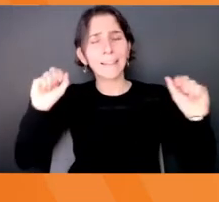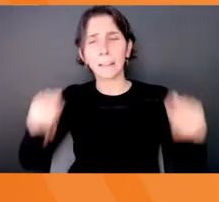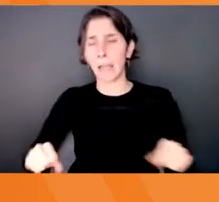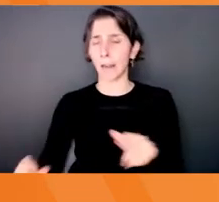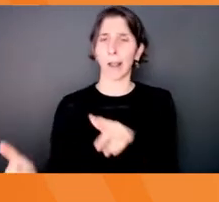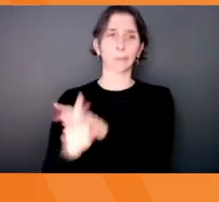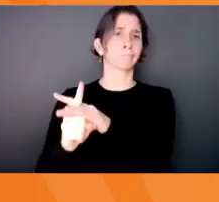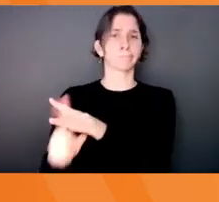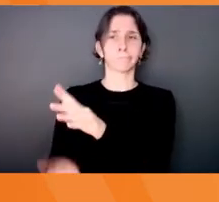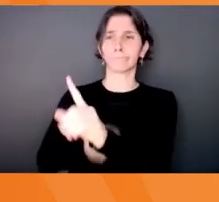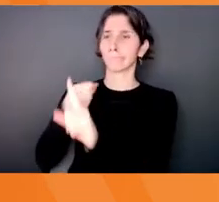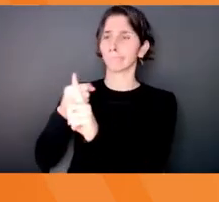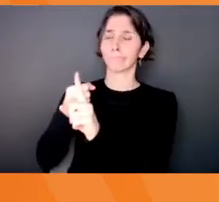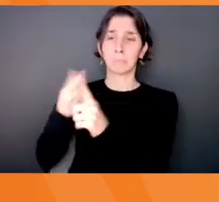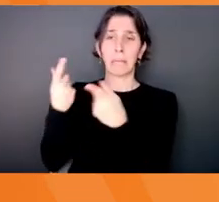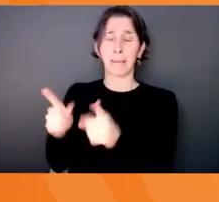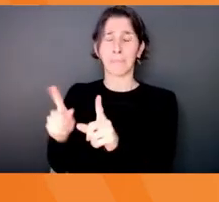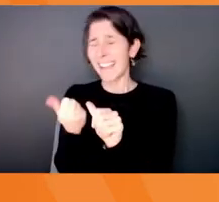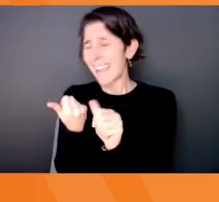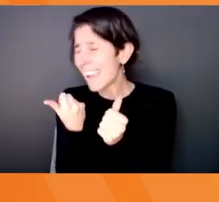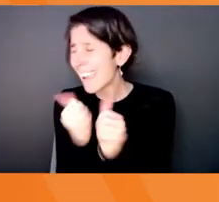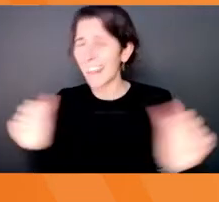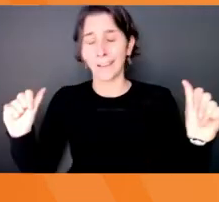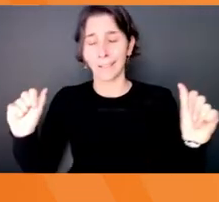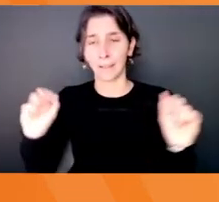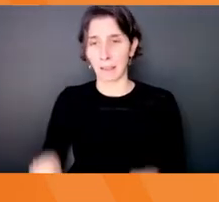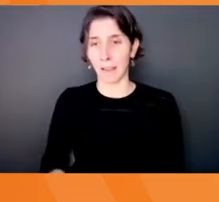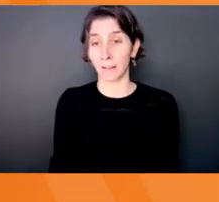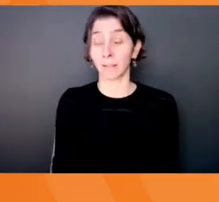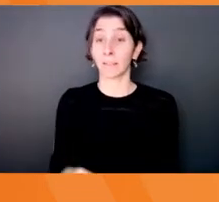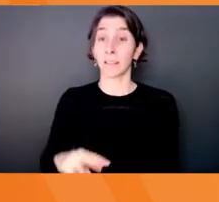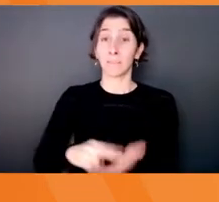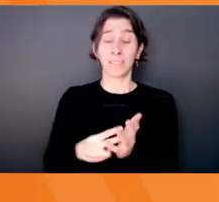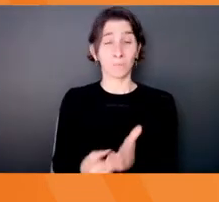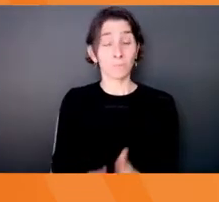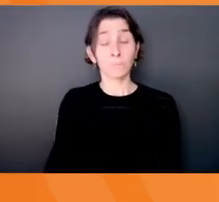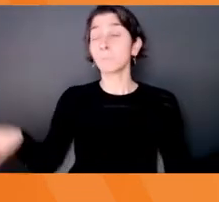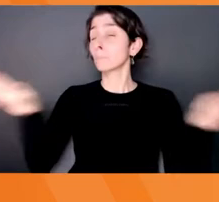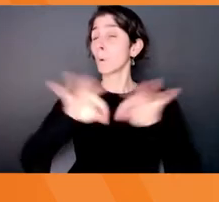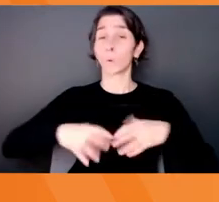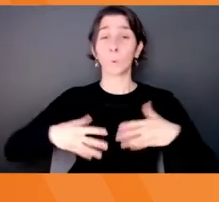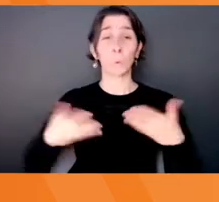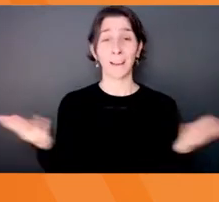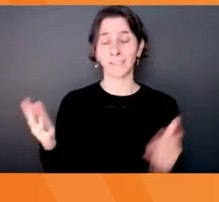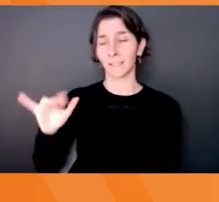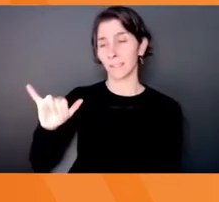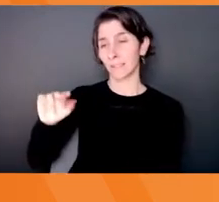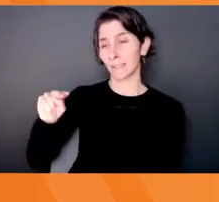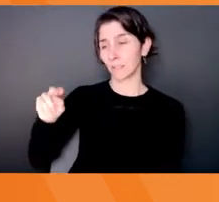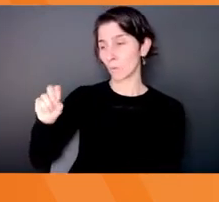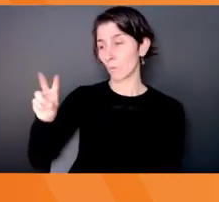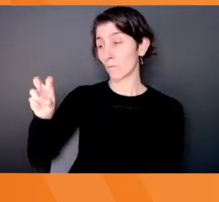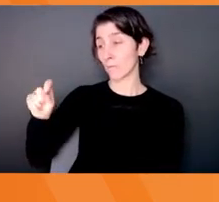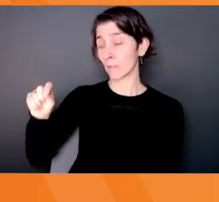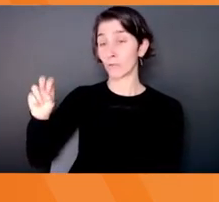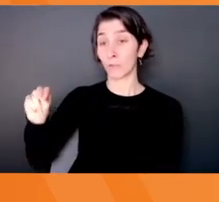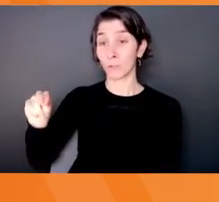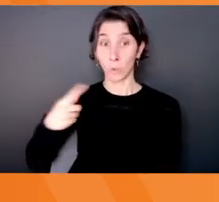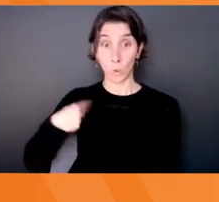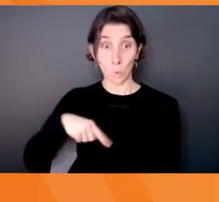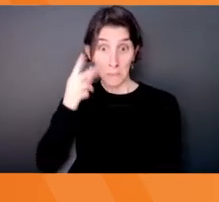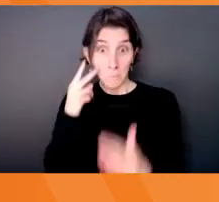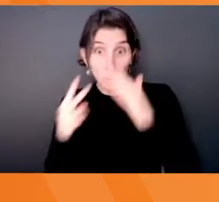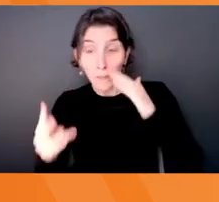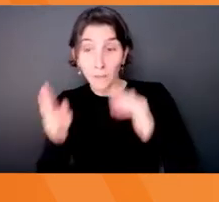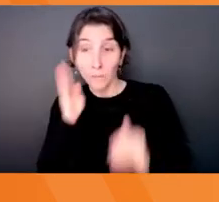we need innovation. Because we do not know what will happen in the future. So I'm going to say it again,